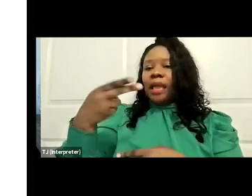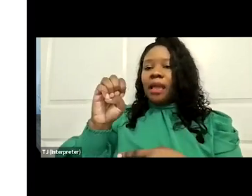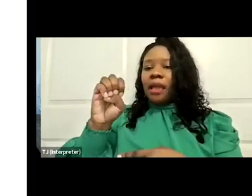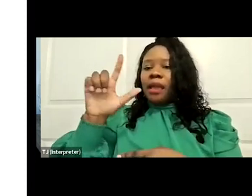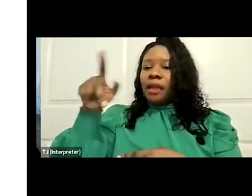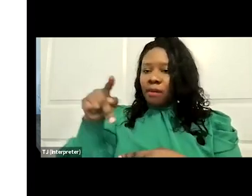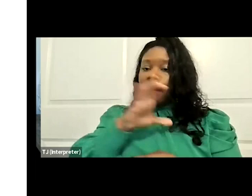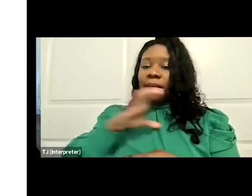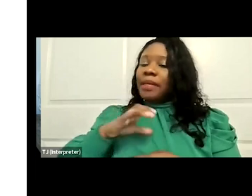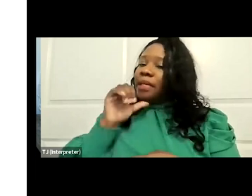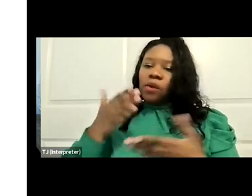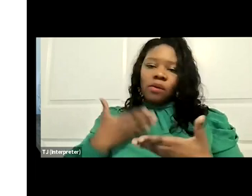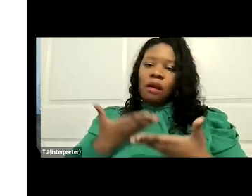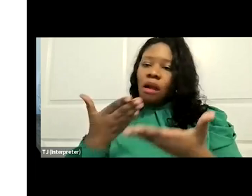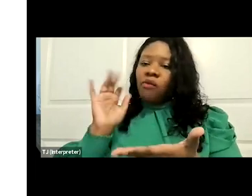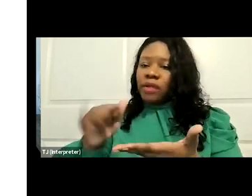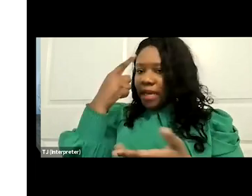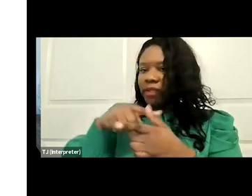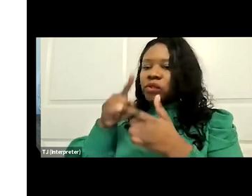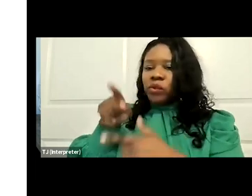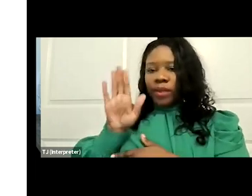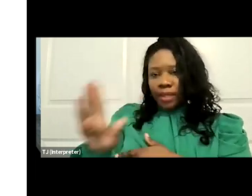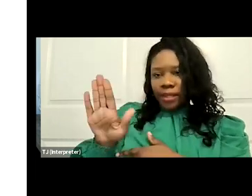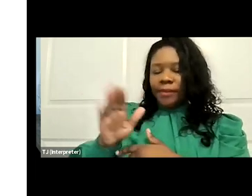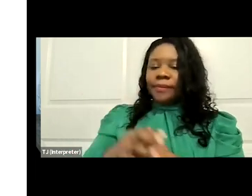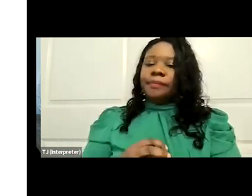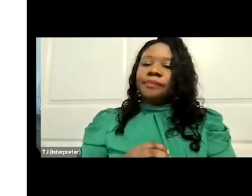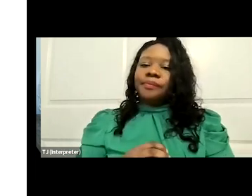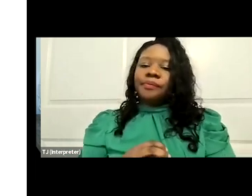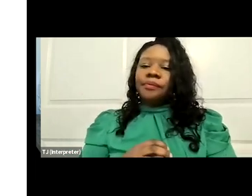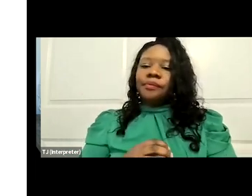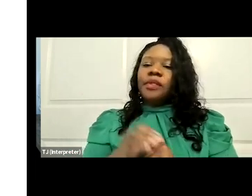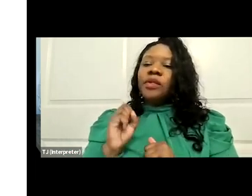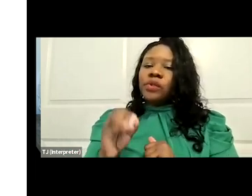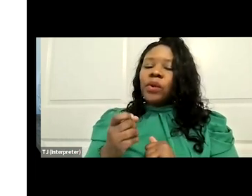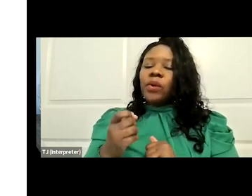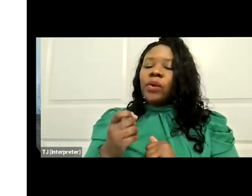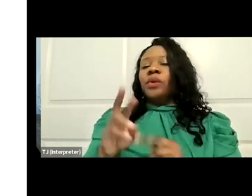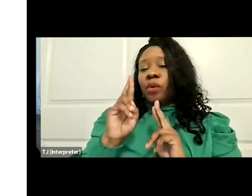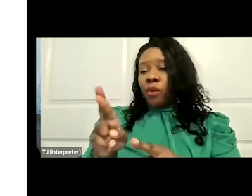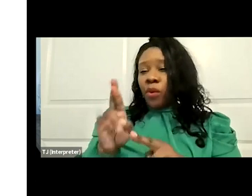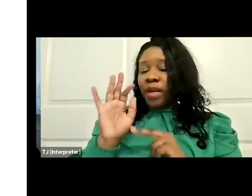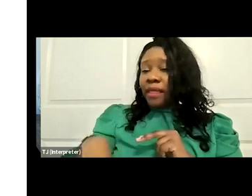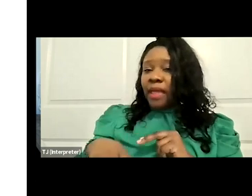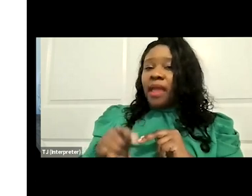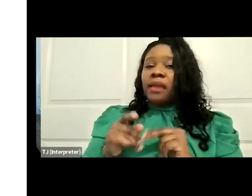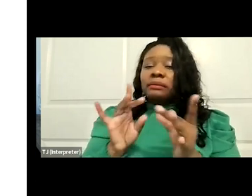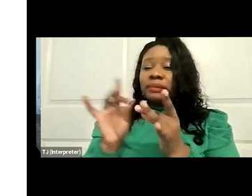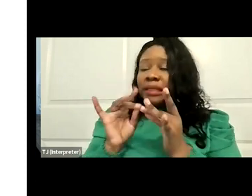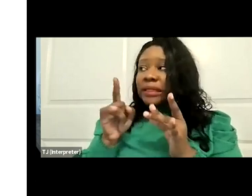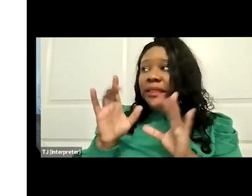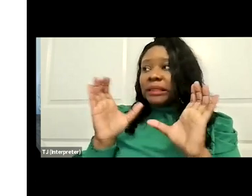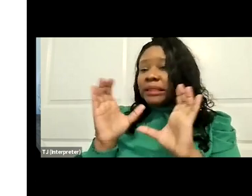been it's been reported that he is looking for a Senate